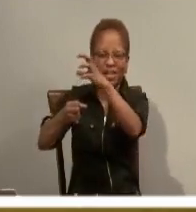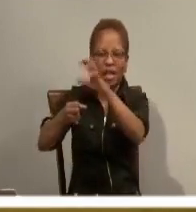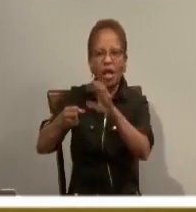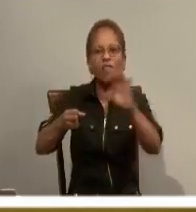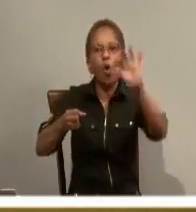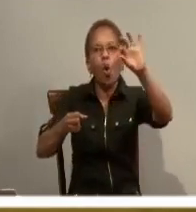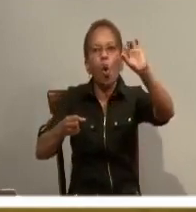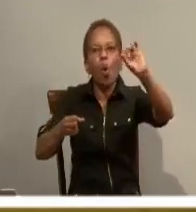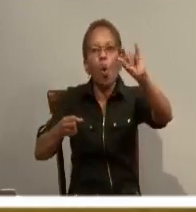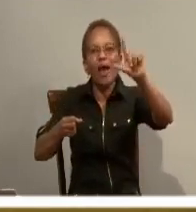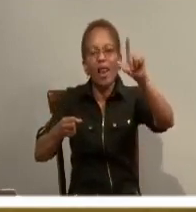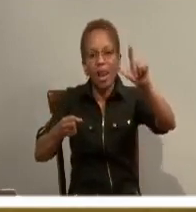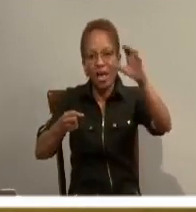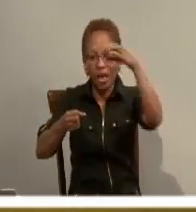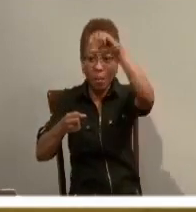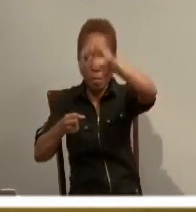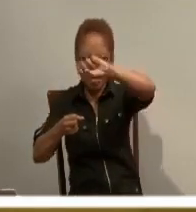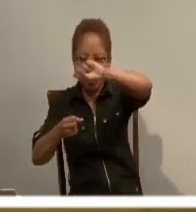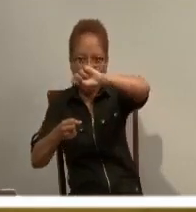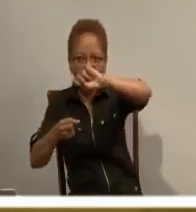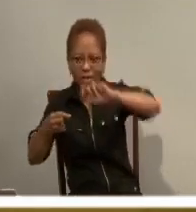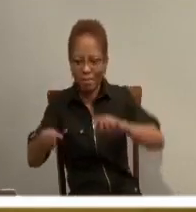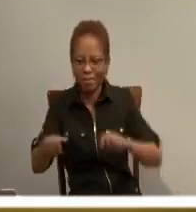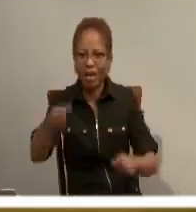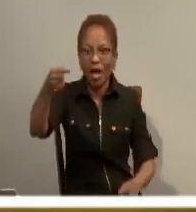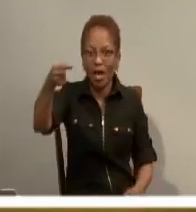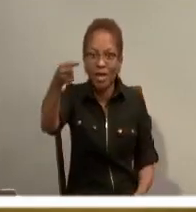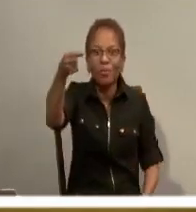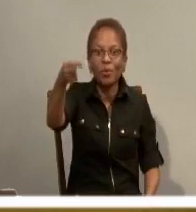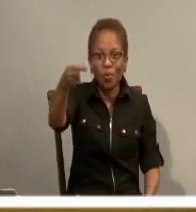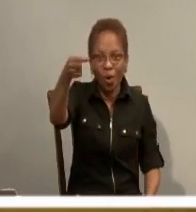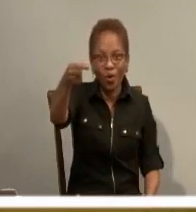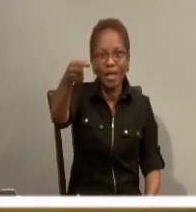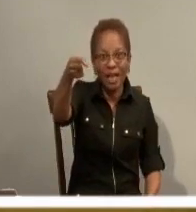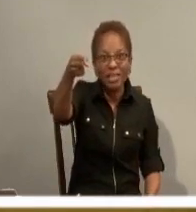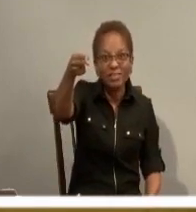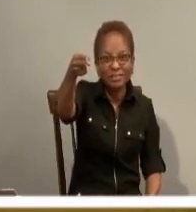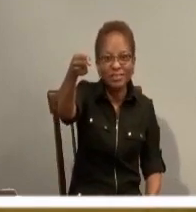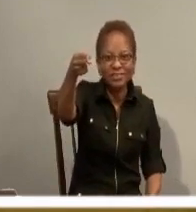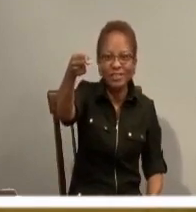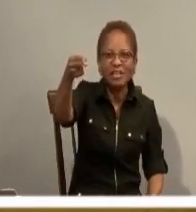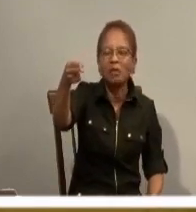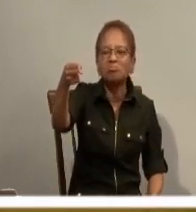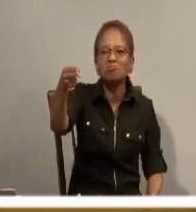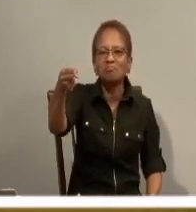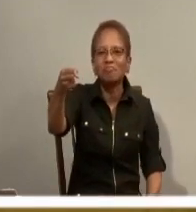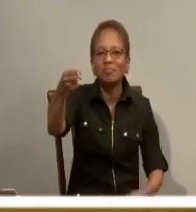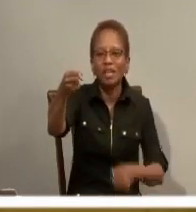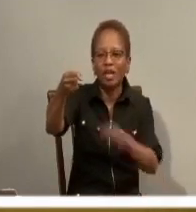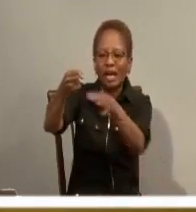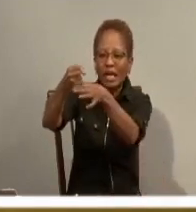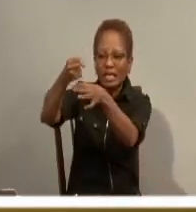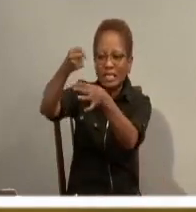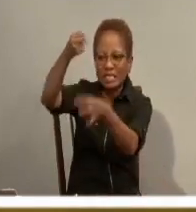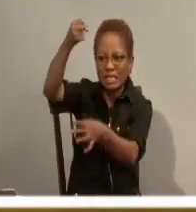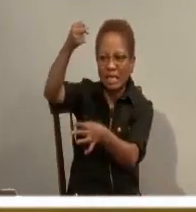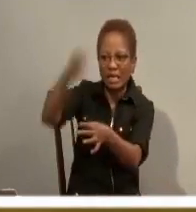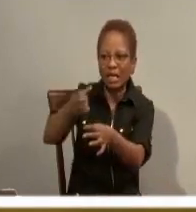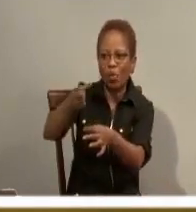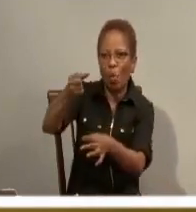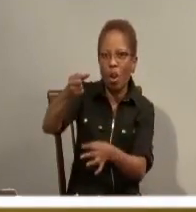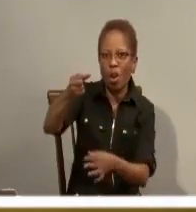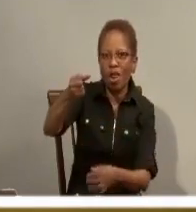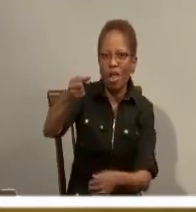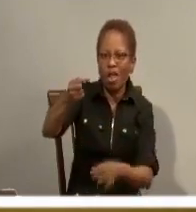oil, what would happen is it just would not burn. And so what they're playing with here is that the five